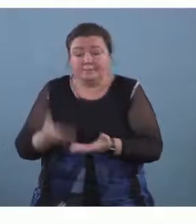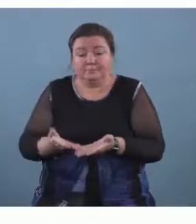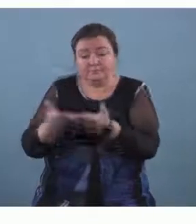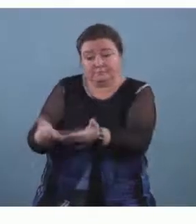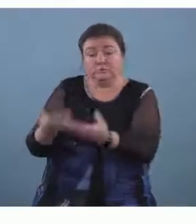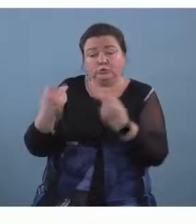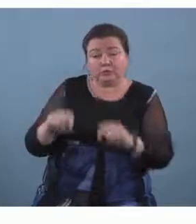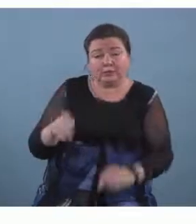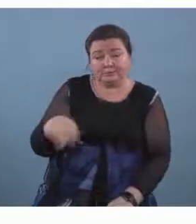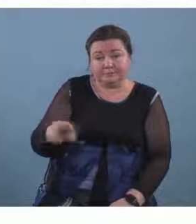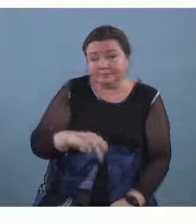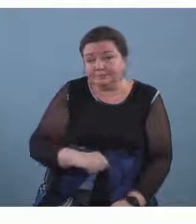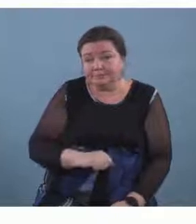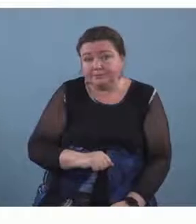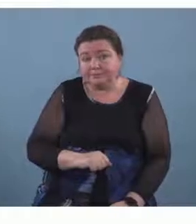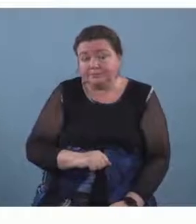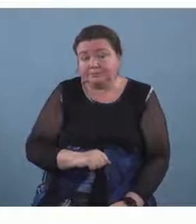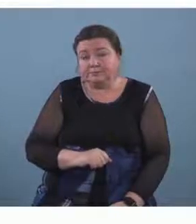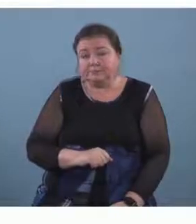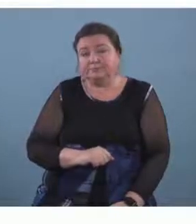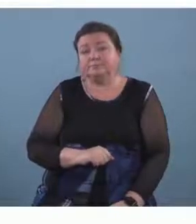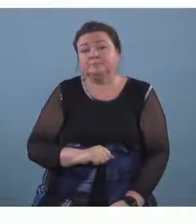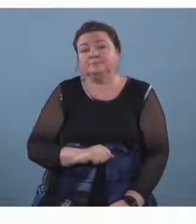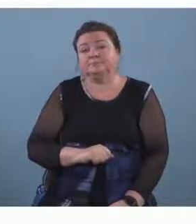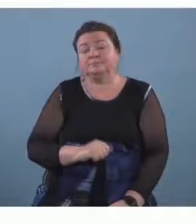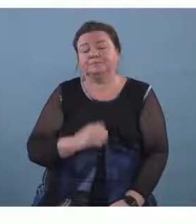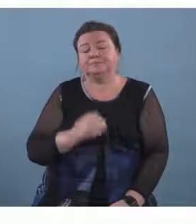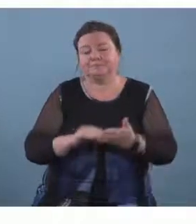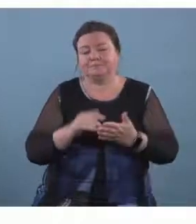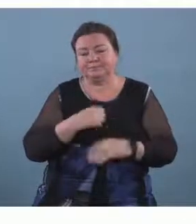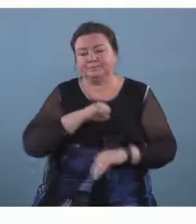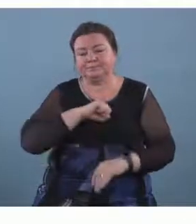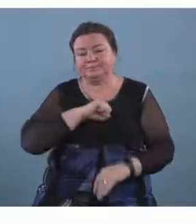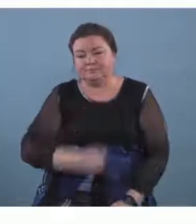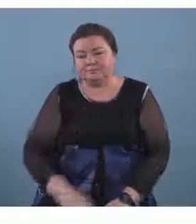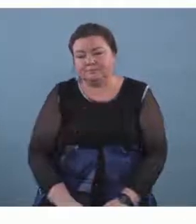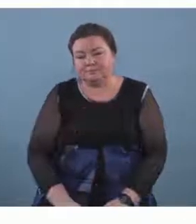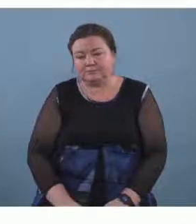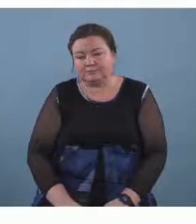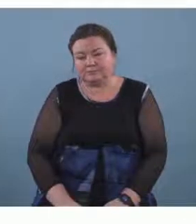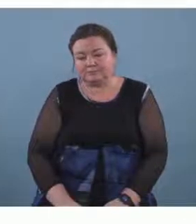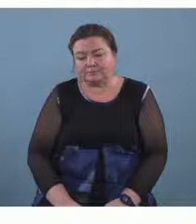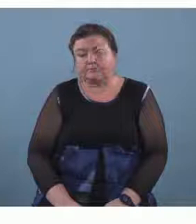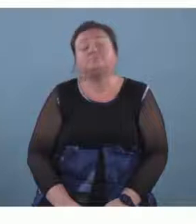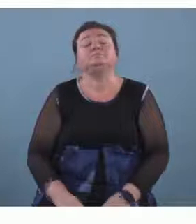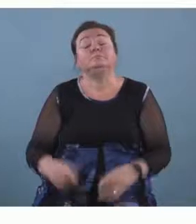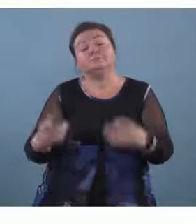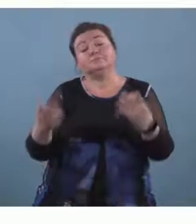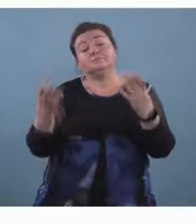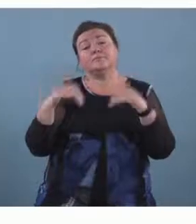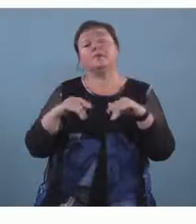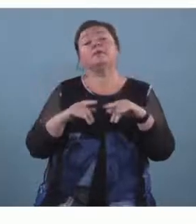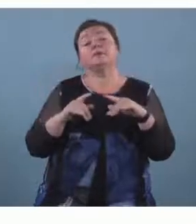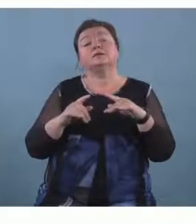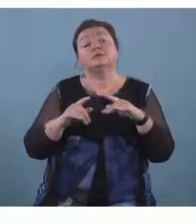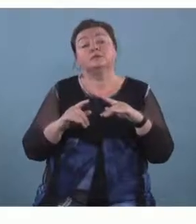out and then excuse me um and then we would um have a big